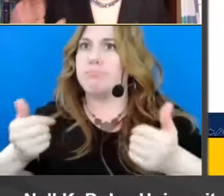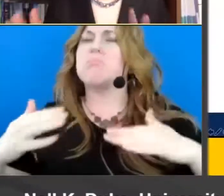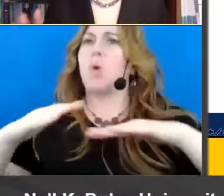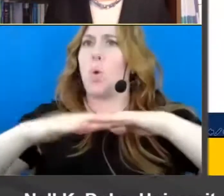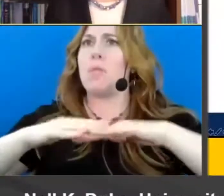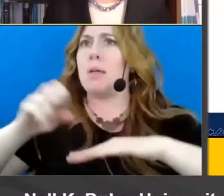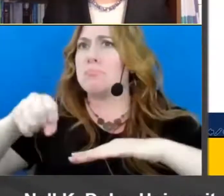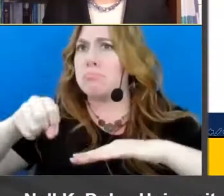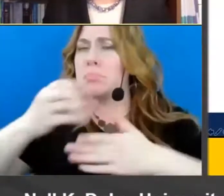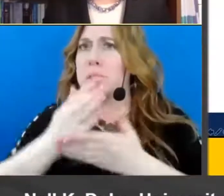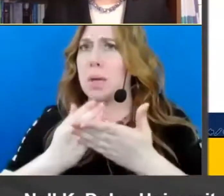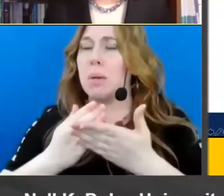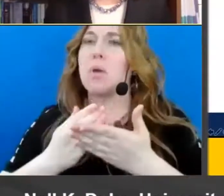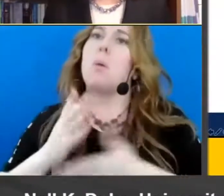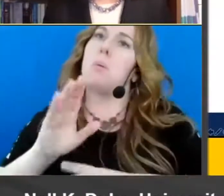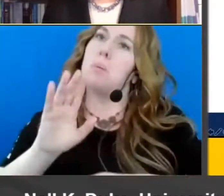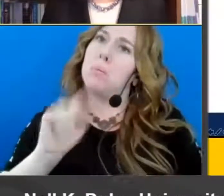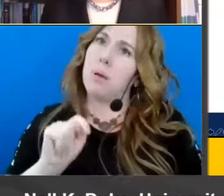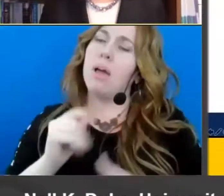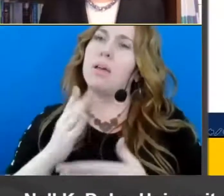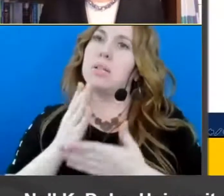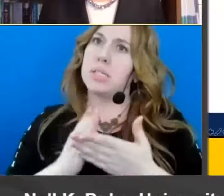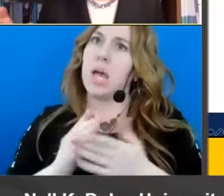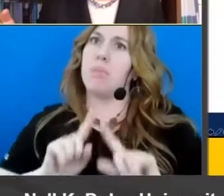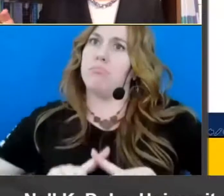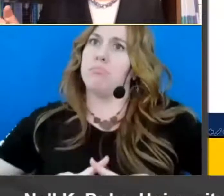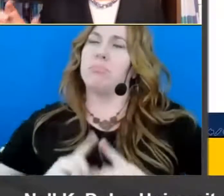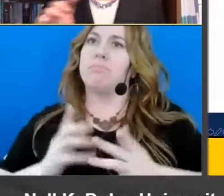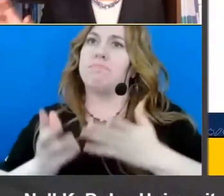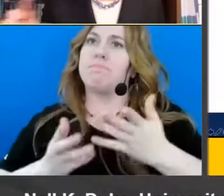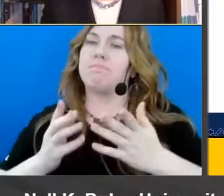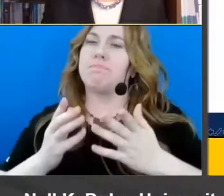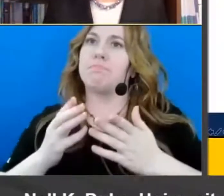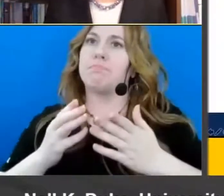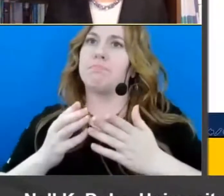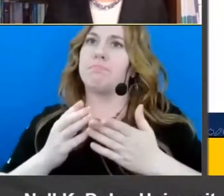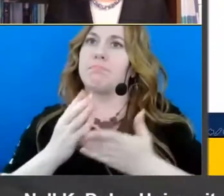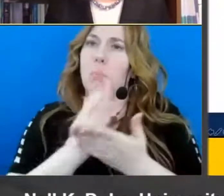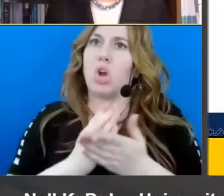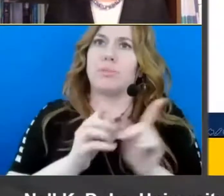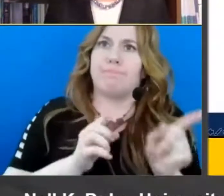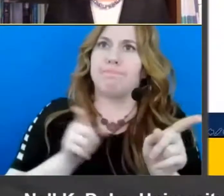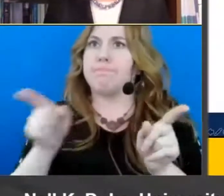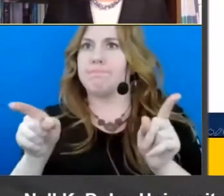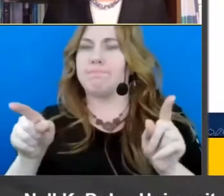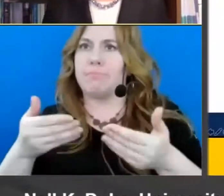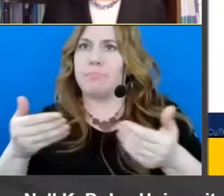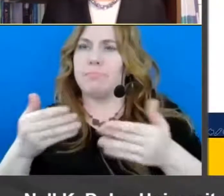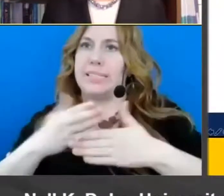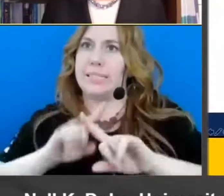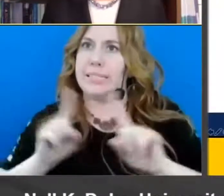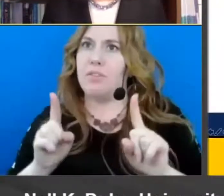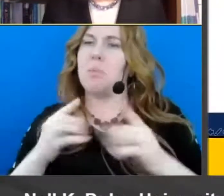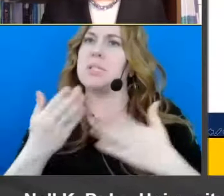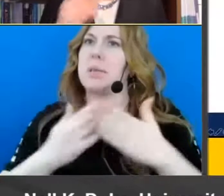there's also some um distinct um distinct uh pieces of each construct so um we